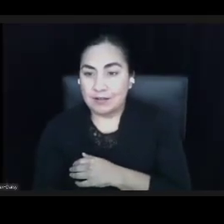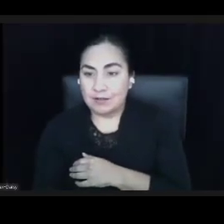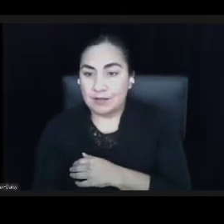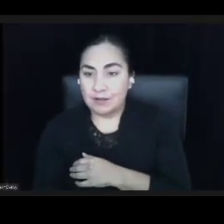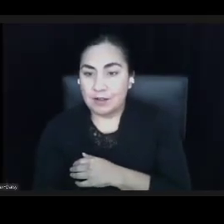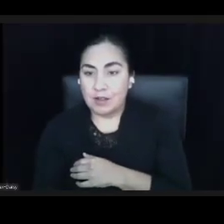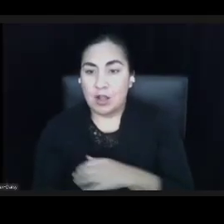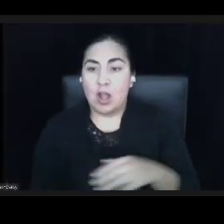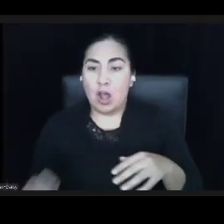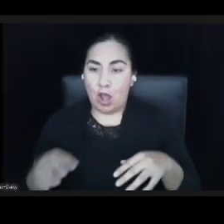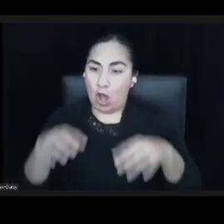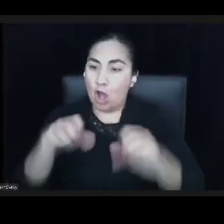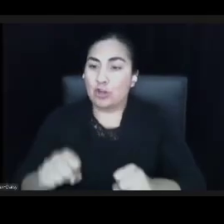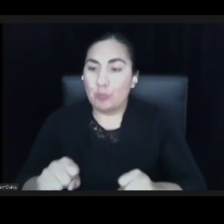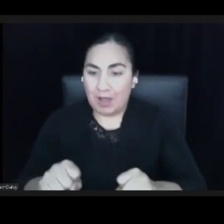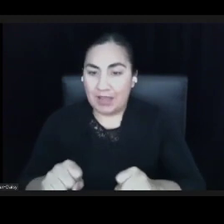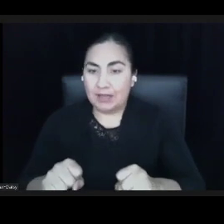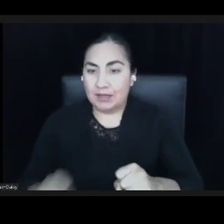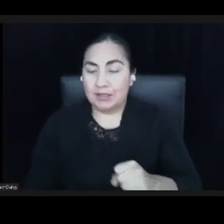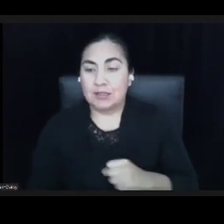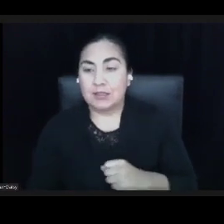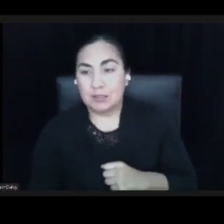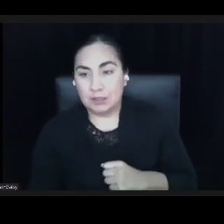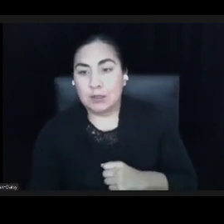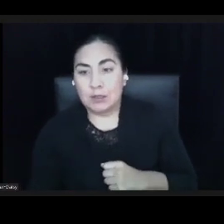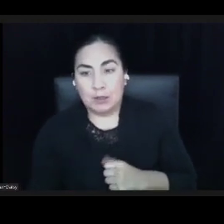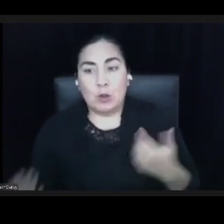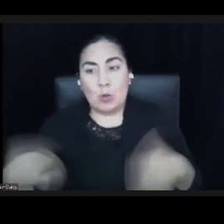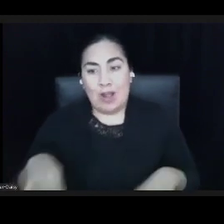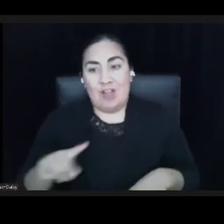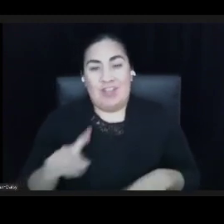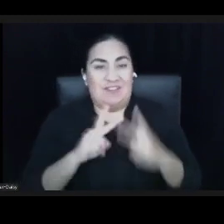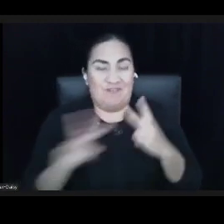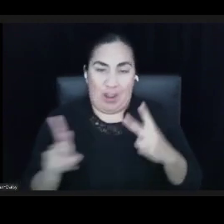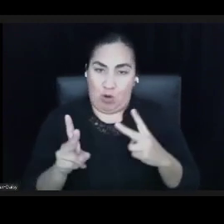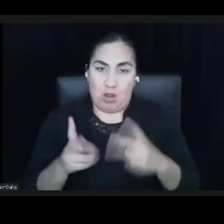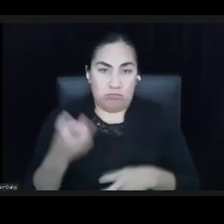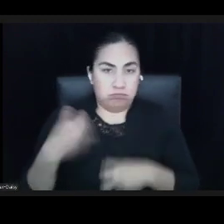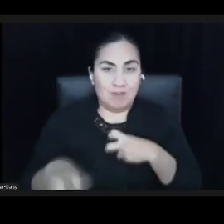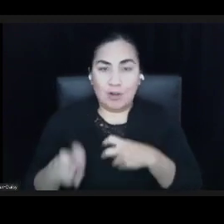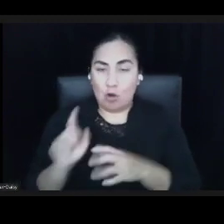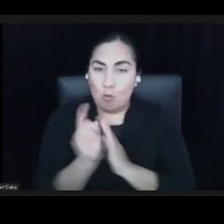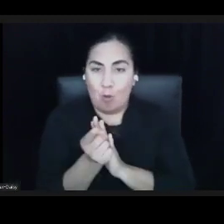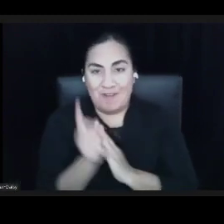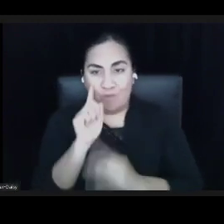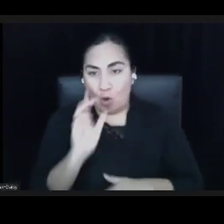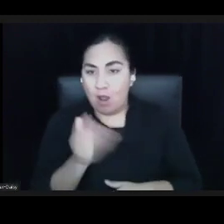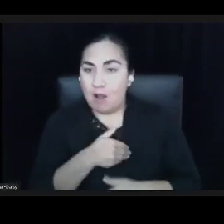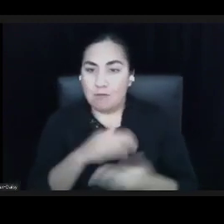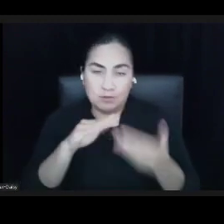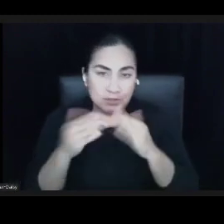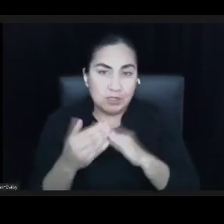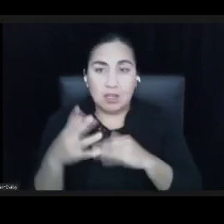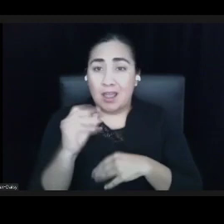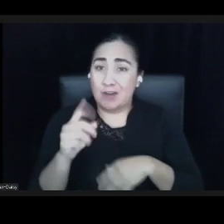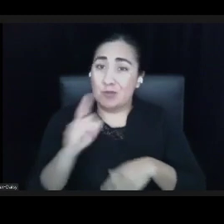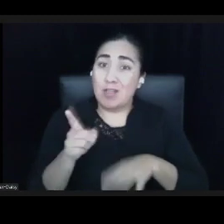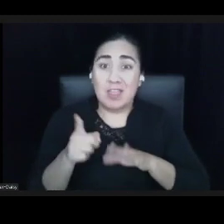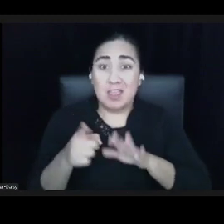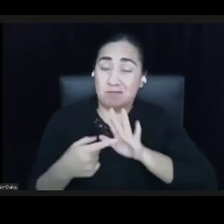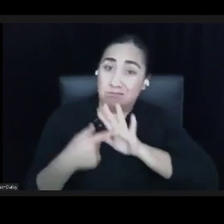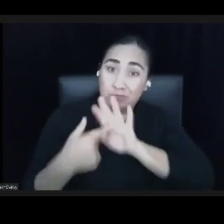This was a really hard moment for our city and it illuminated so much about what is wrong.